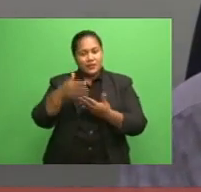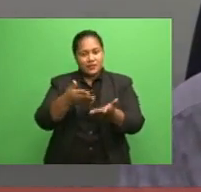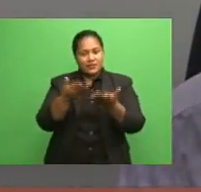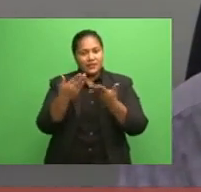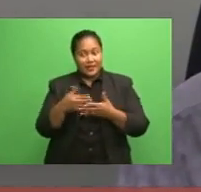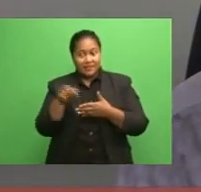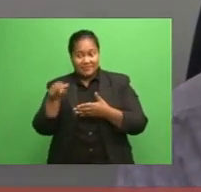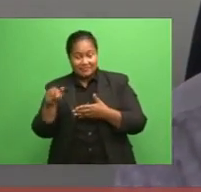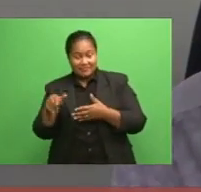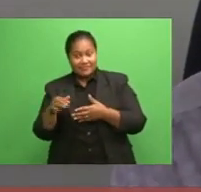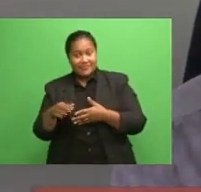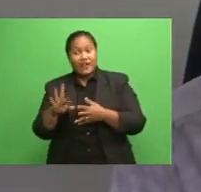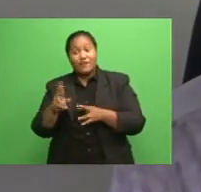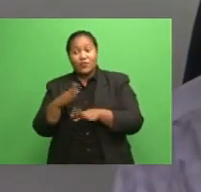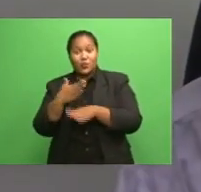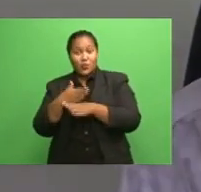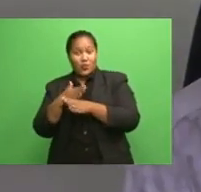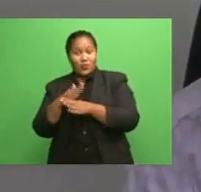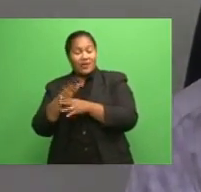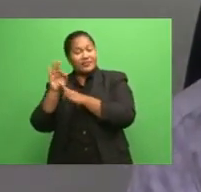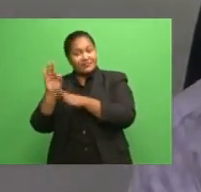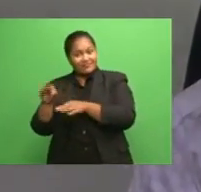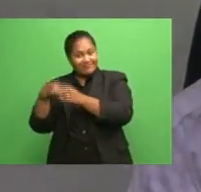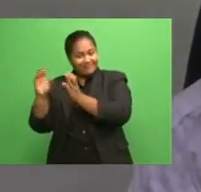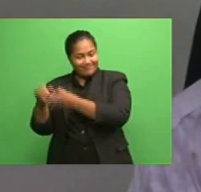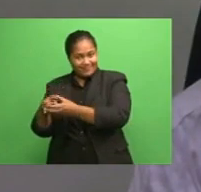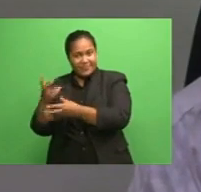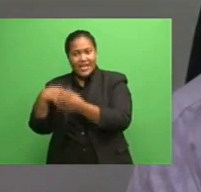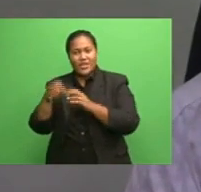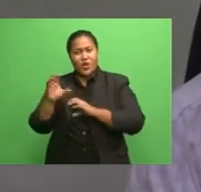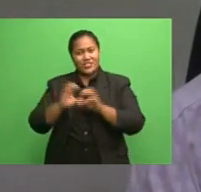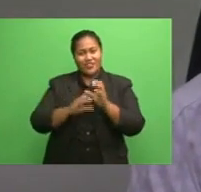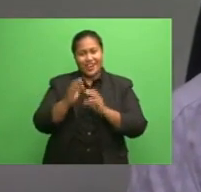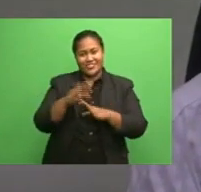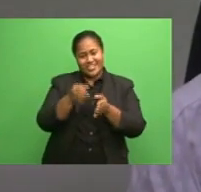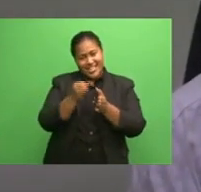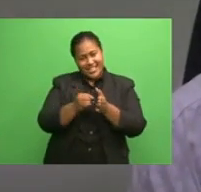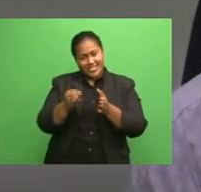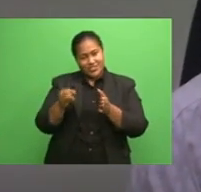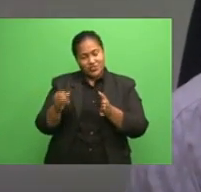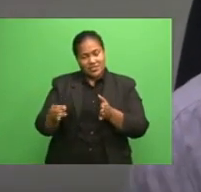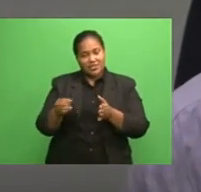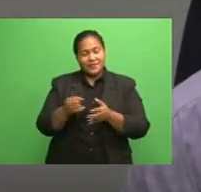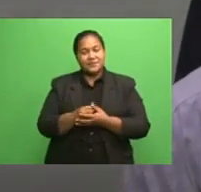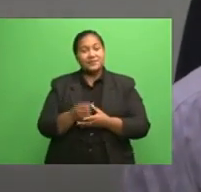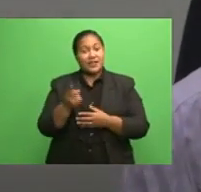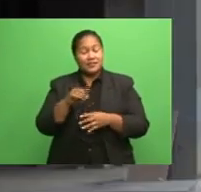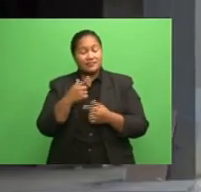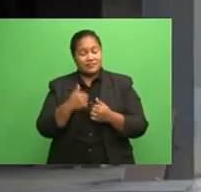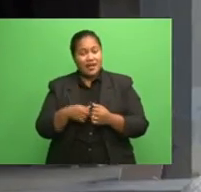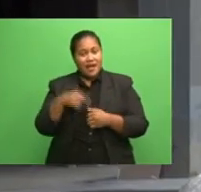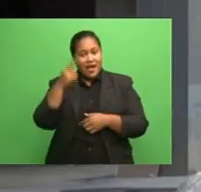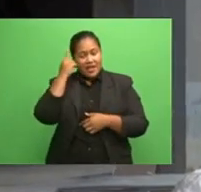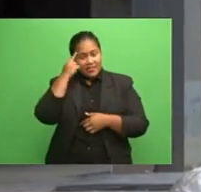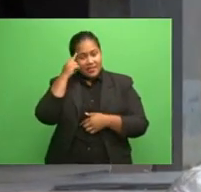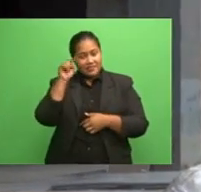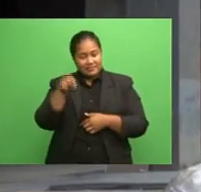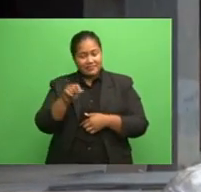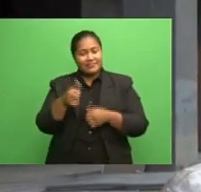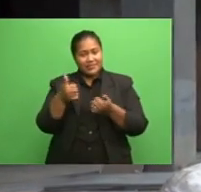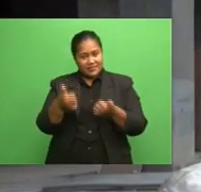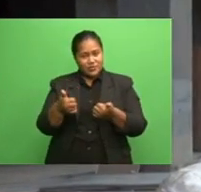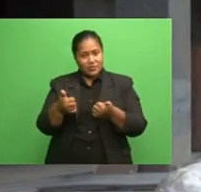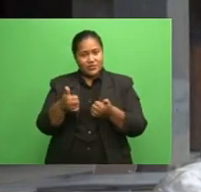the workforce in the construction industry. And I think it's a good social